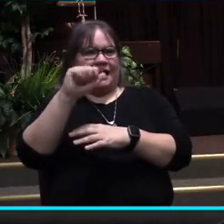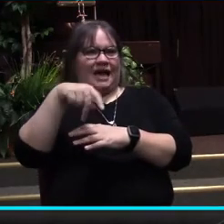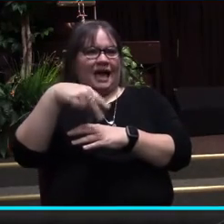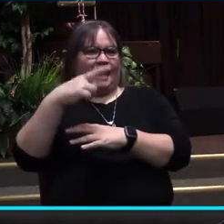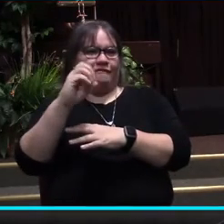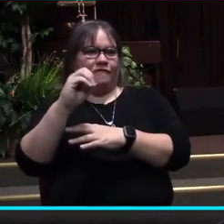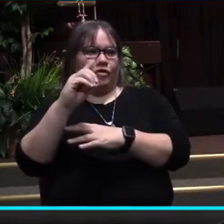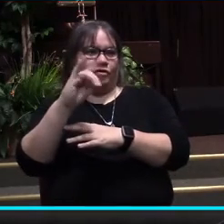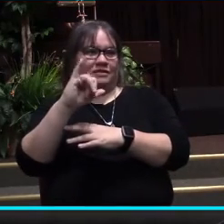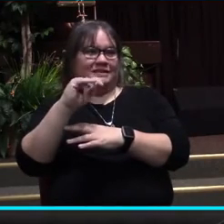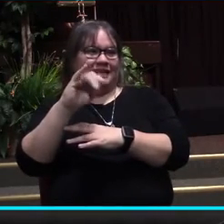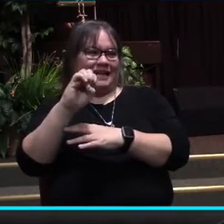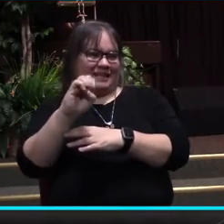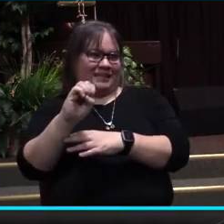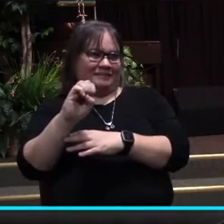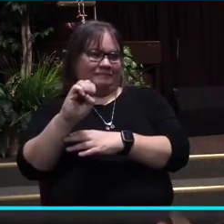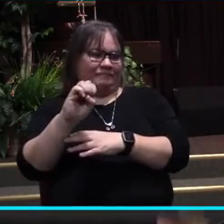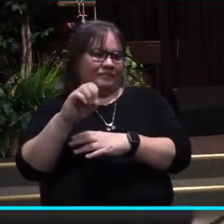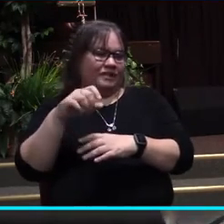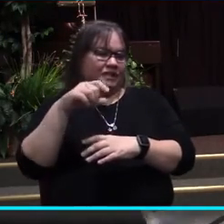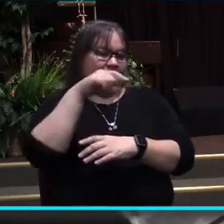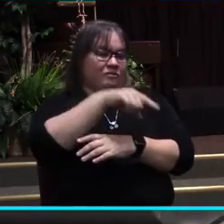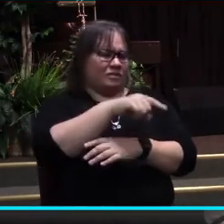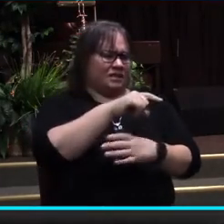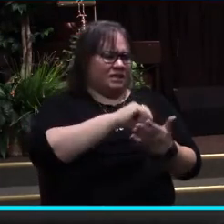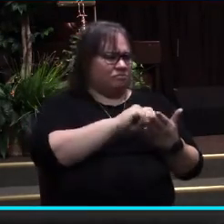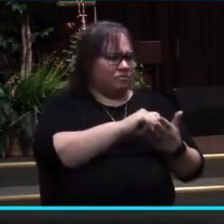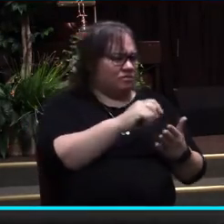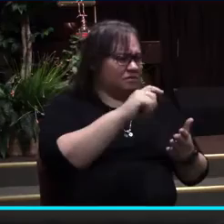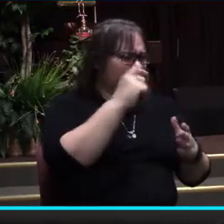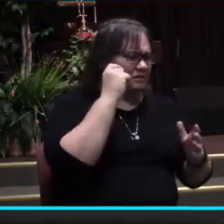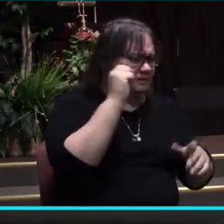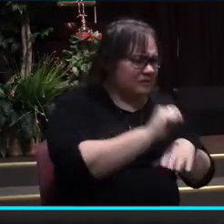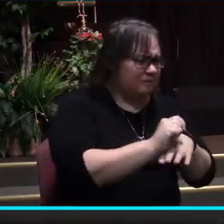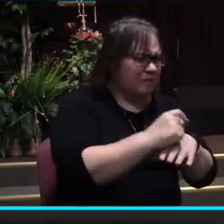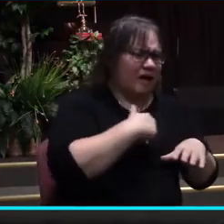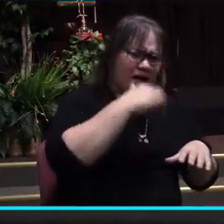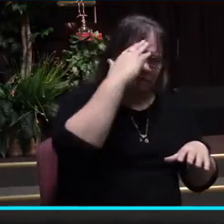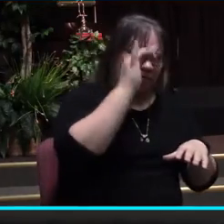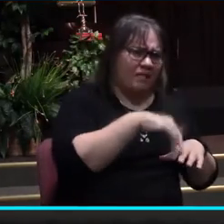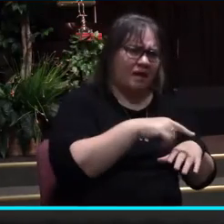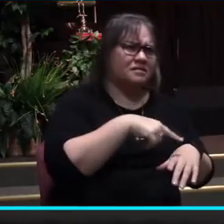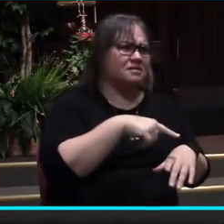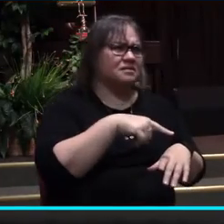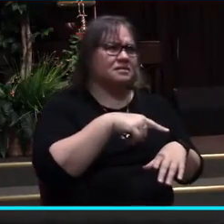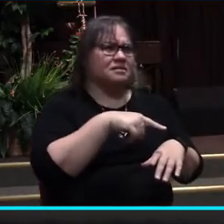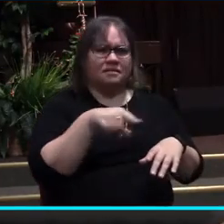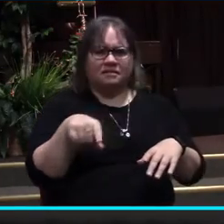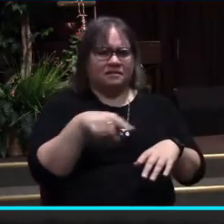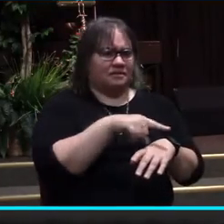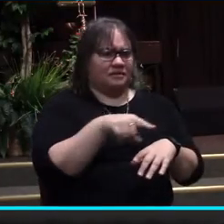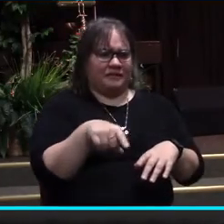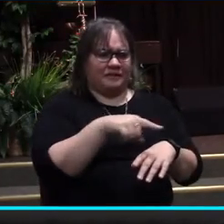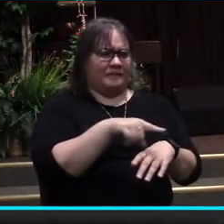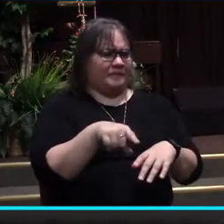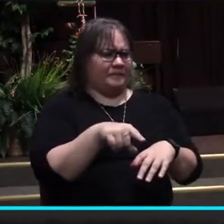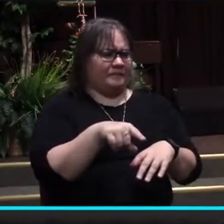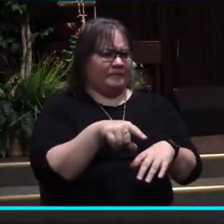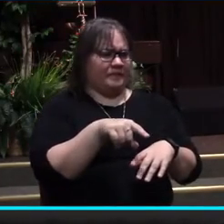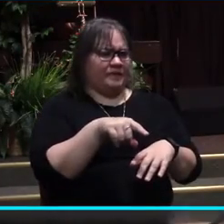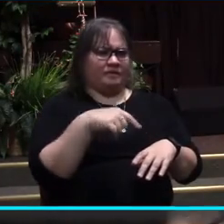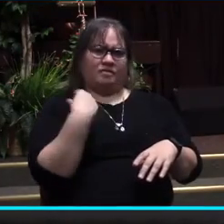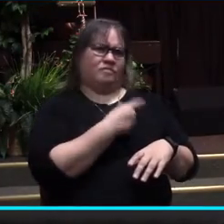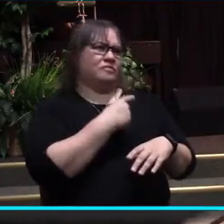when he wrote temple, they thought, oh, temple, I know, temple. They knew what the temple was.